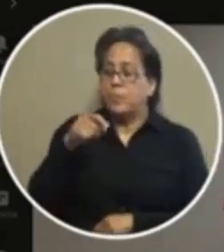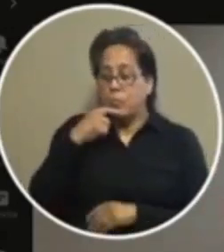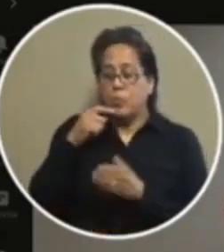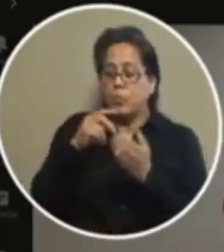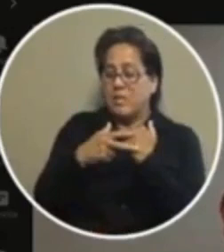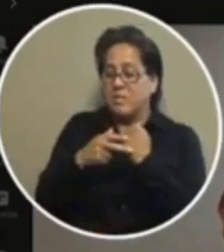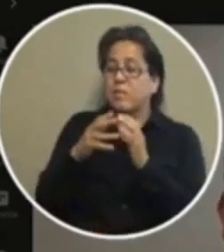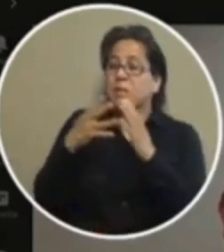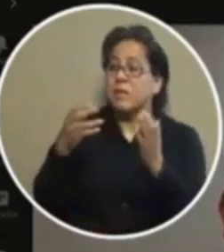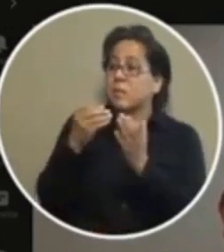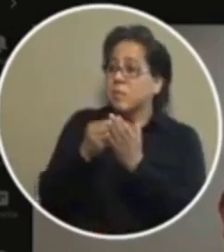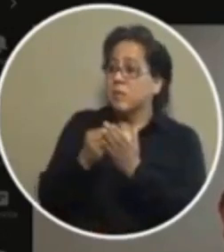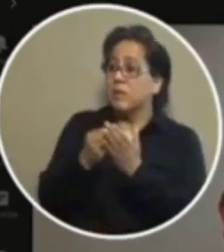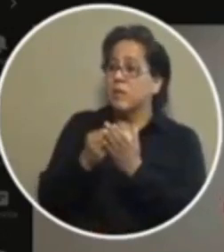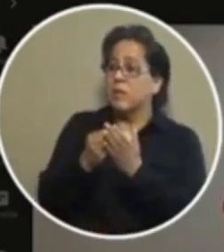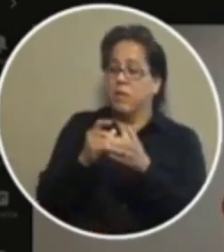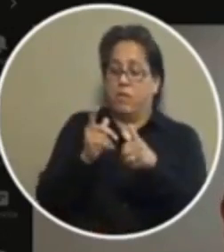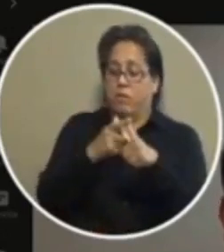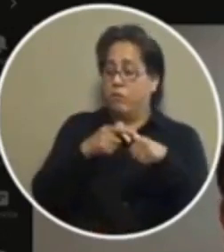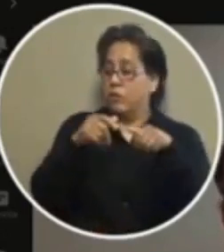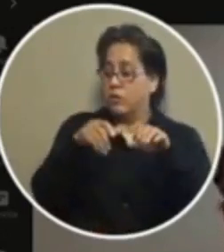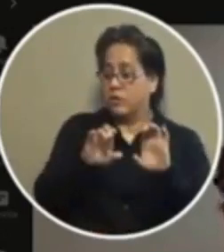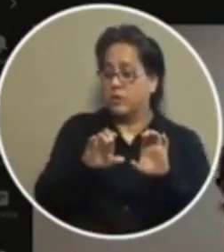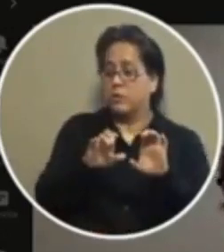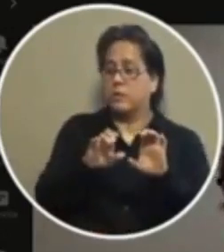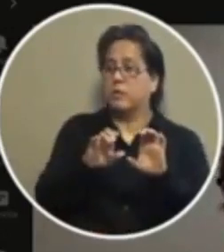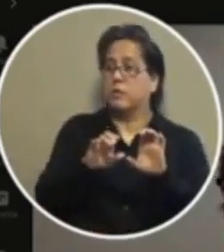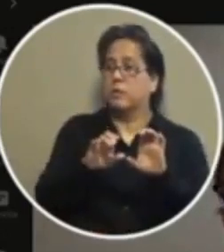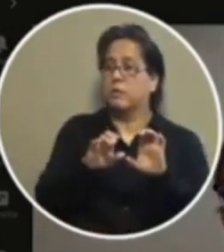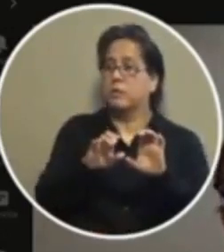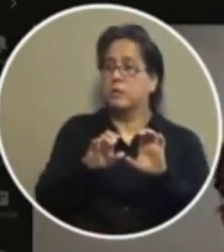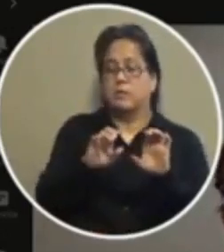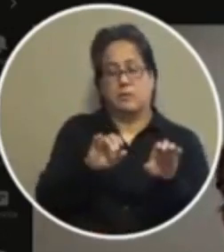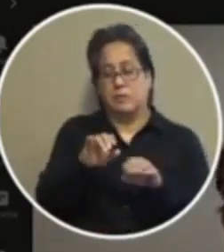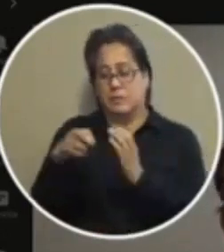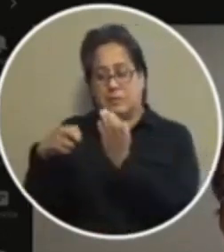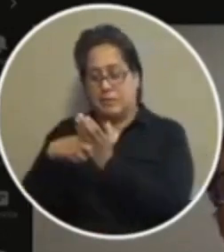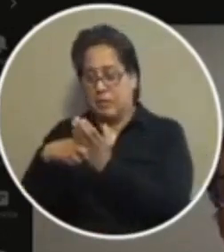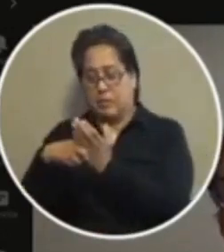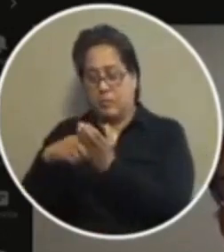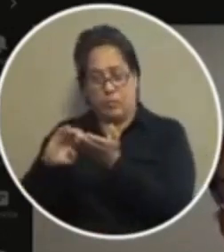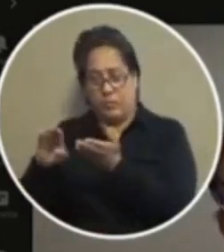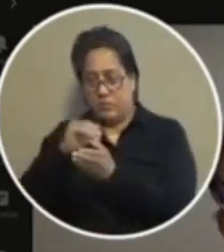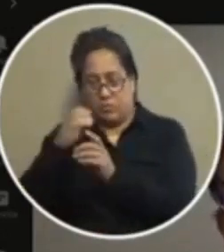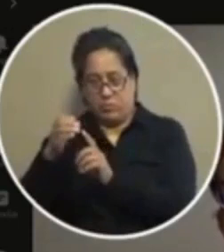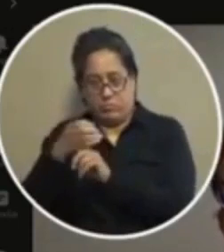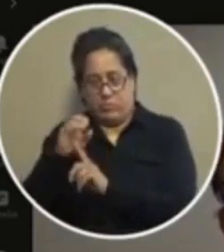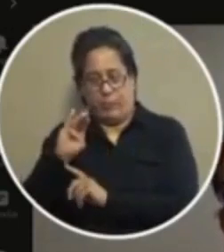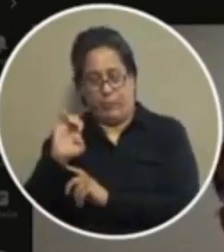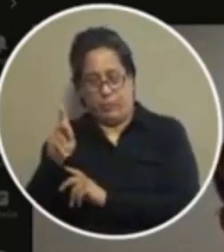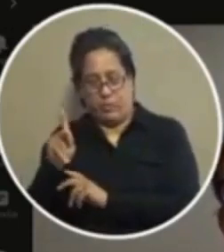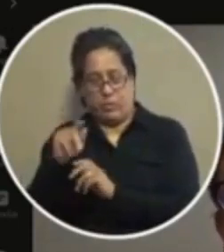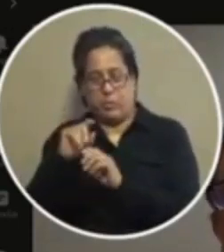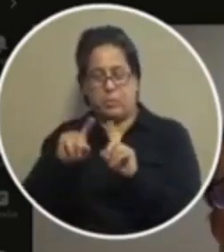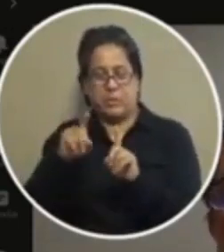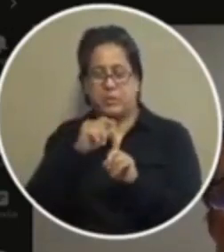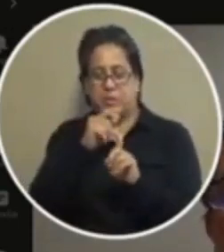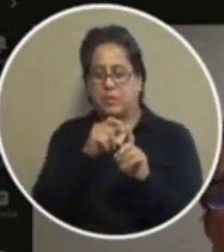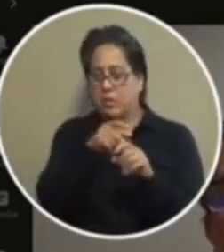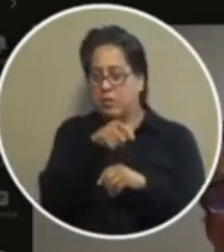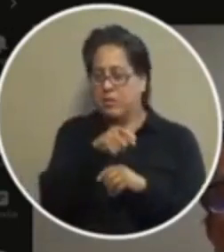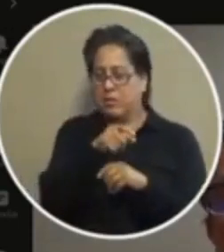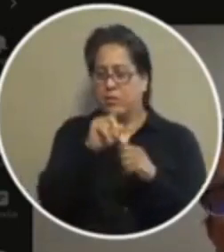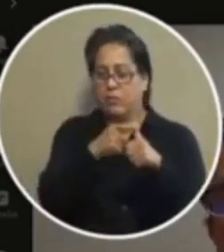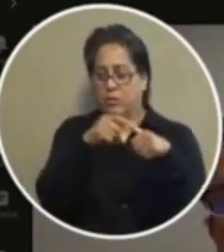money because what we do with first chance is just like sight and release we don't book you but we also don't file the case so